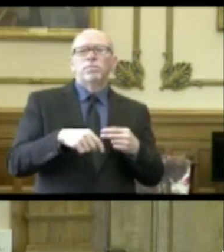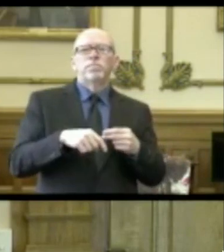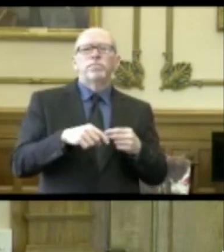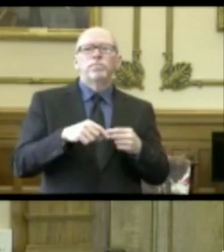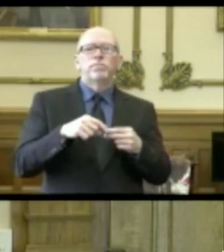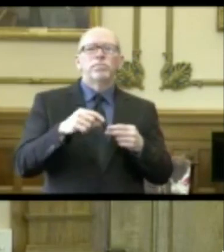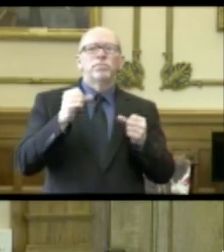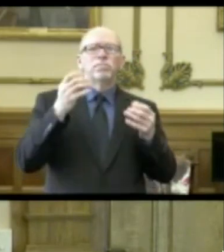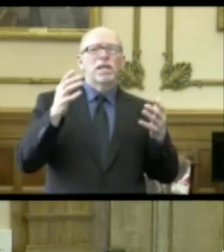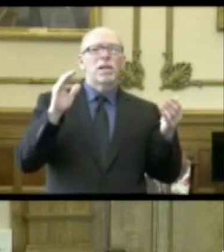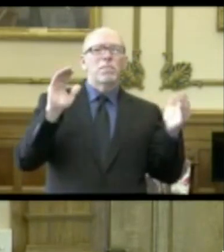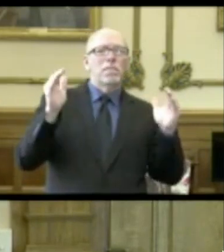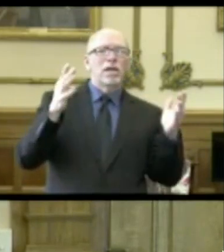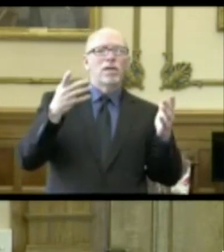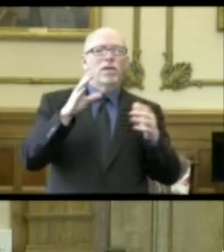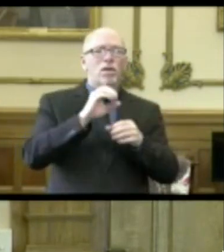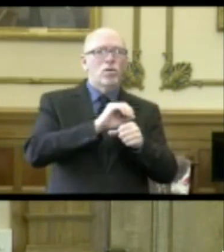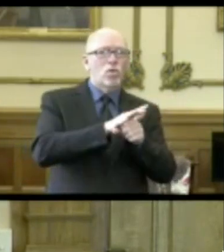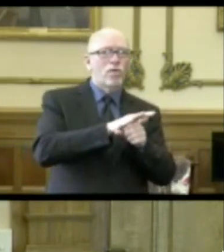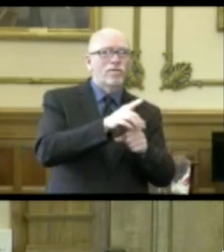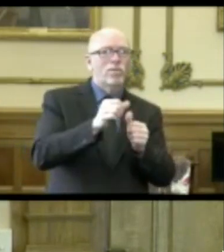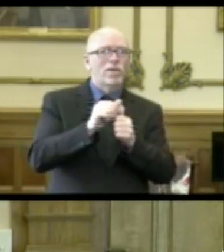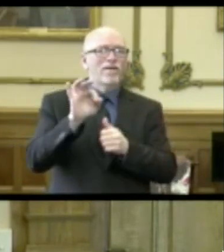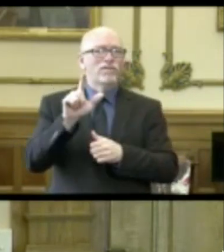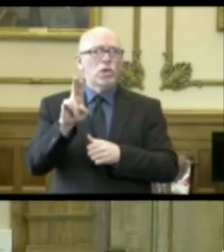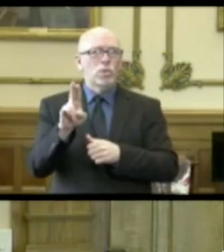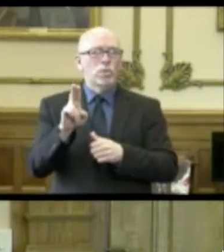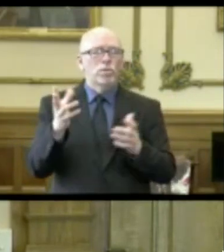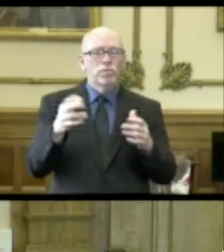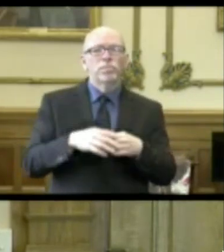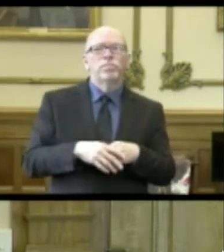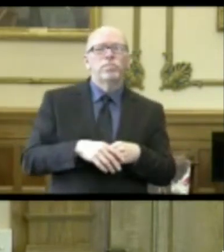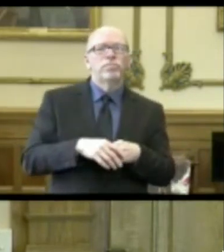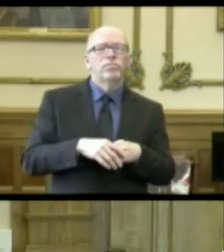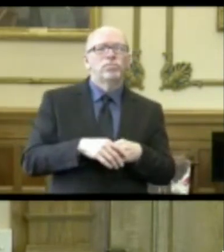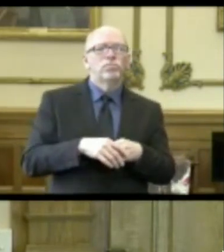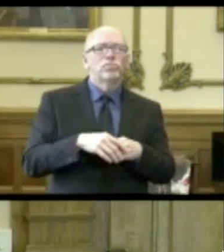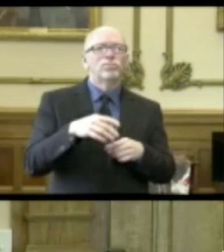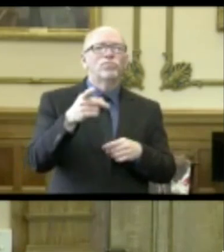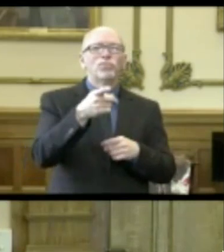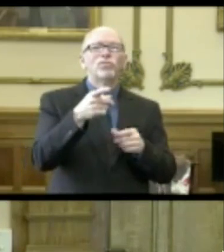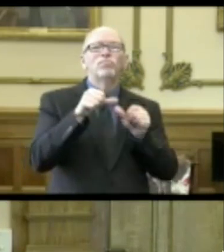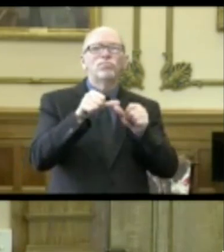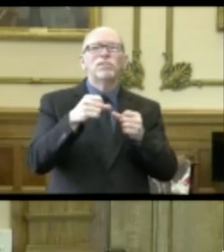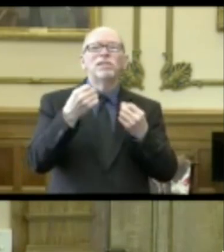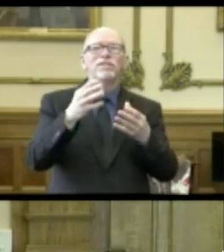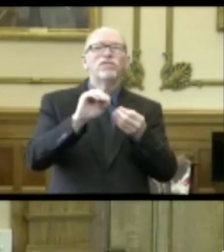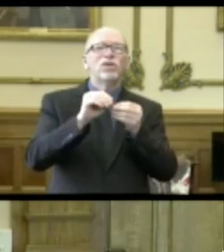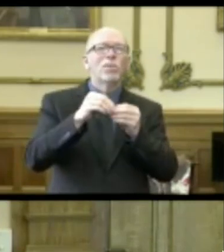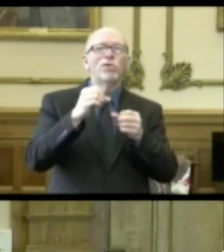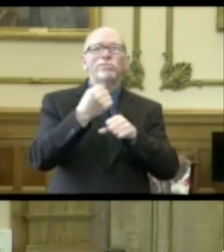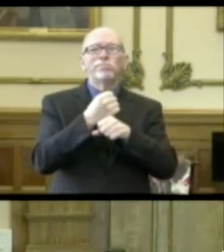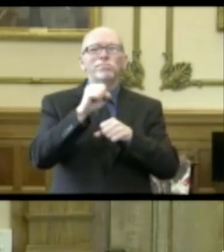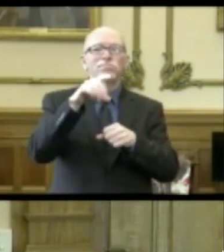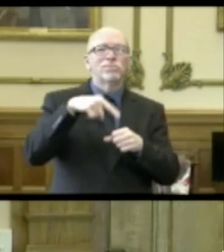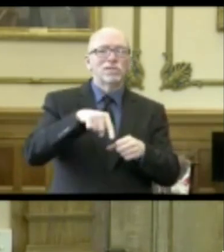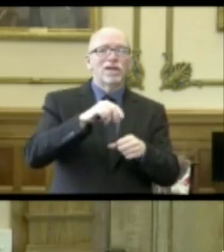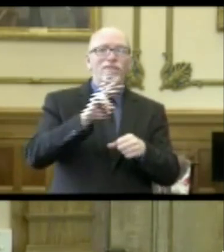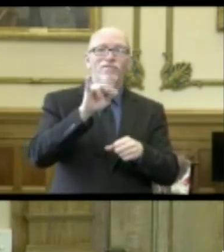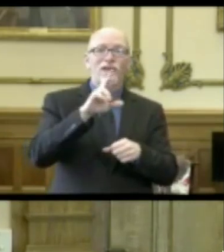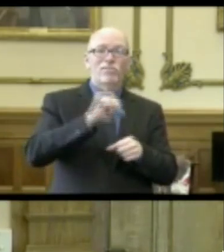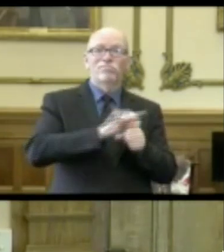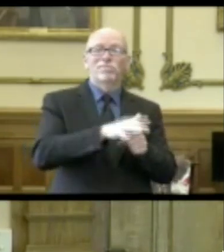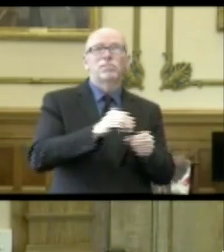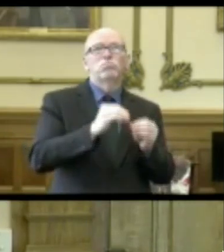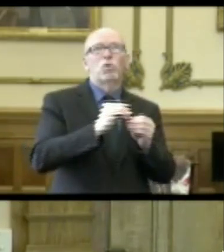of comparison has been made between COVID-19 and the flu. But you've both continually given numbers to show that this virus is obviously much